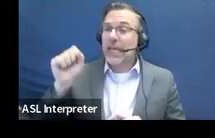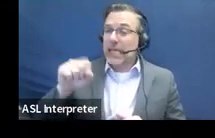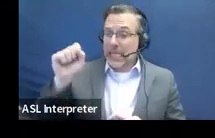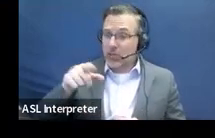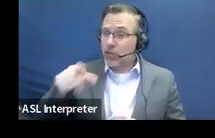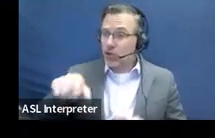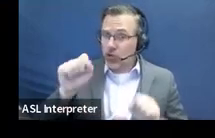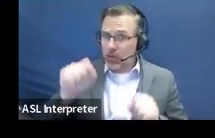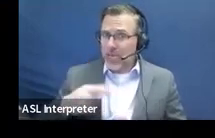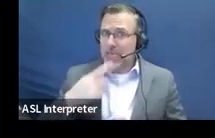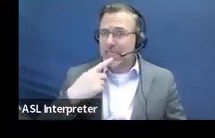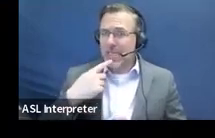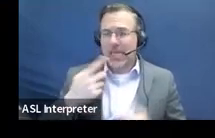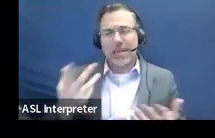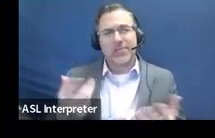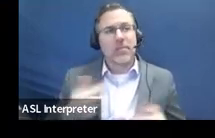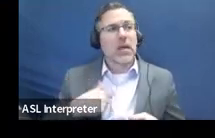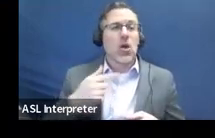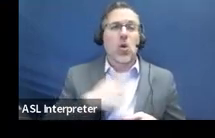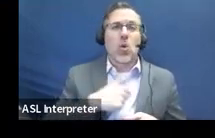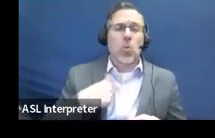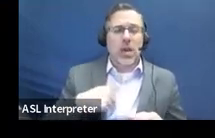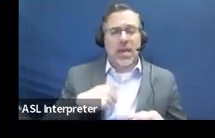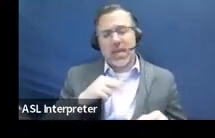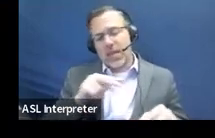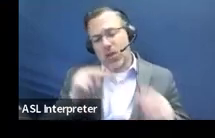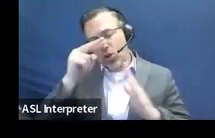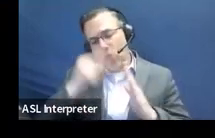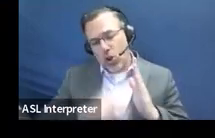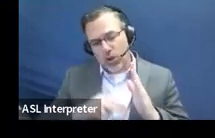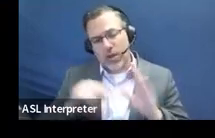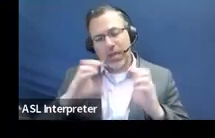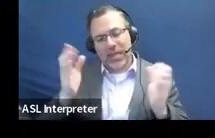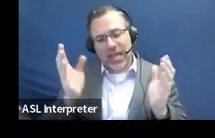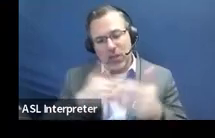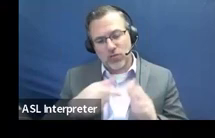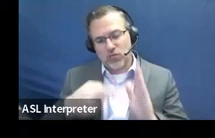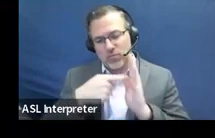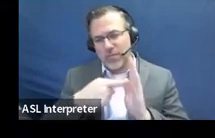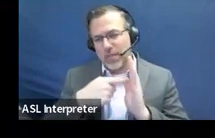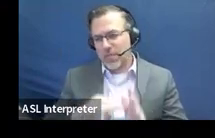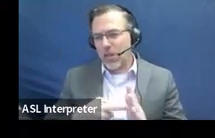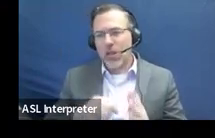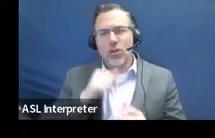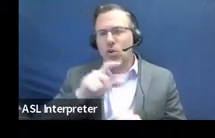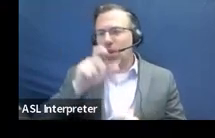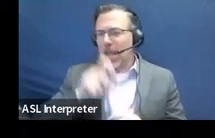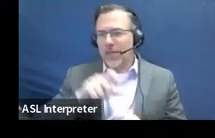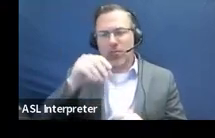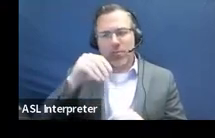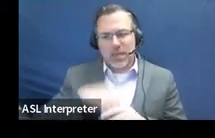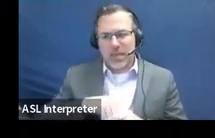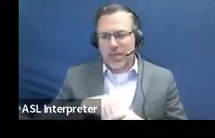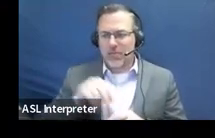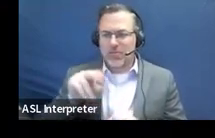you've used classroom samples and it, the classroom sample does not need to be in the verification box.